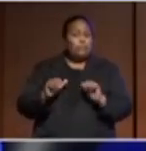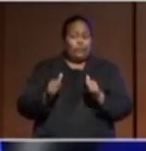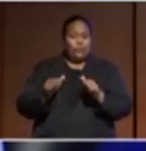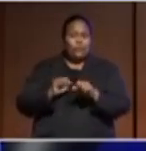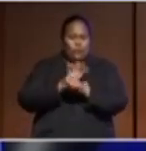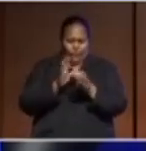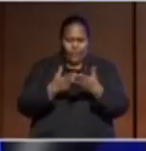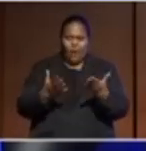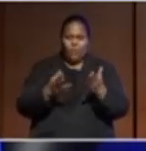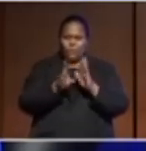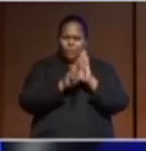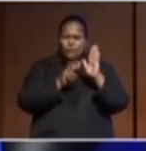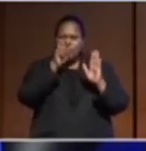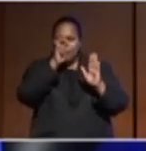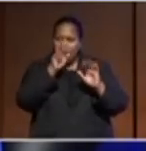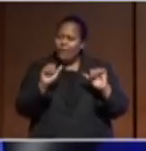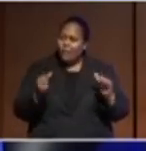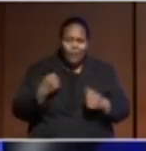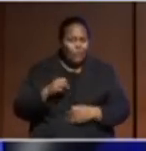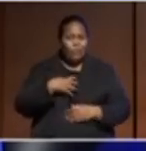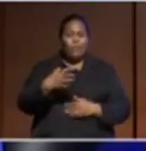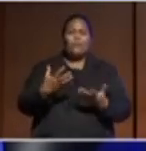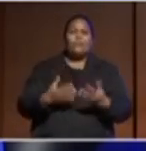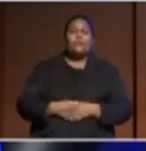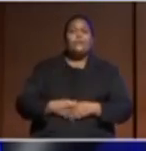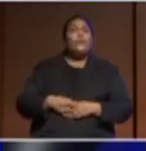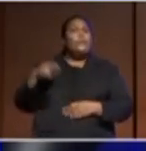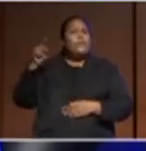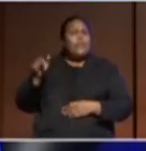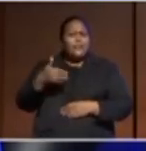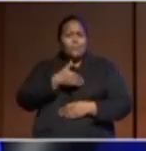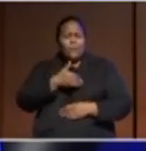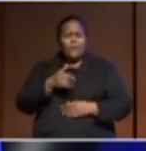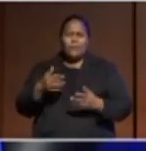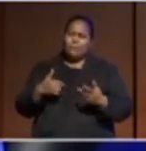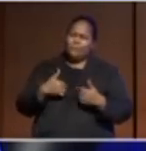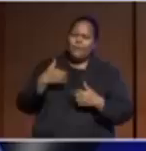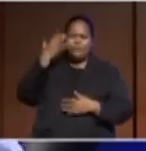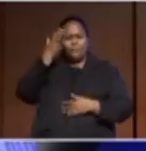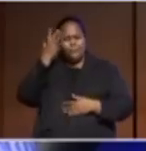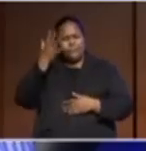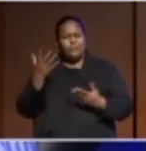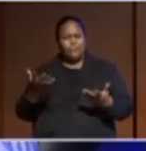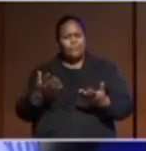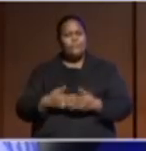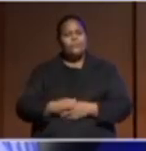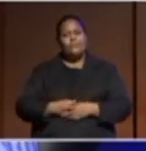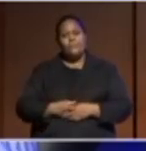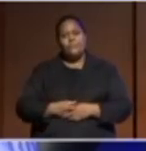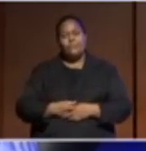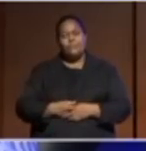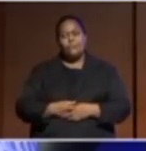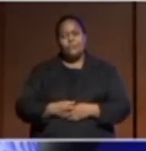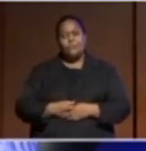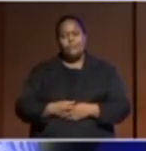from where we were before? Earlier today, I've made an intervention, Audrey, at the earlier